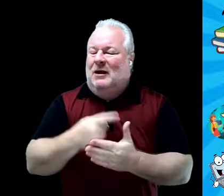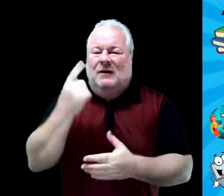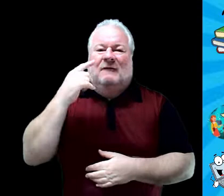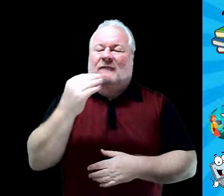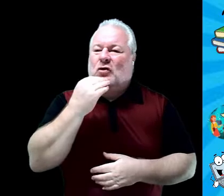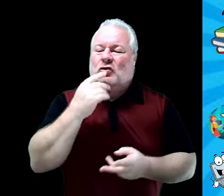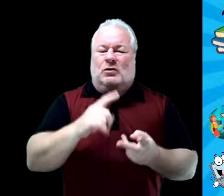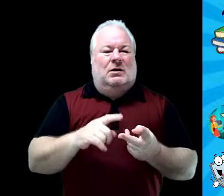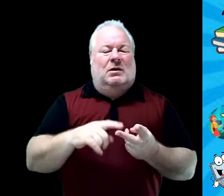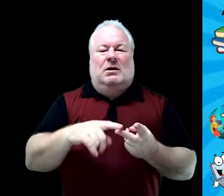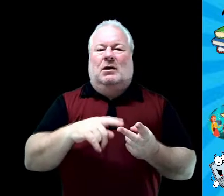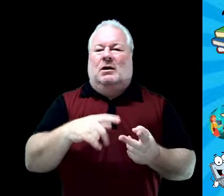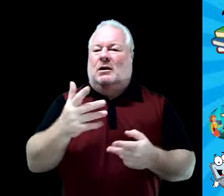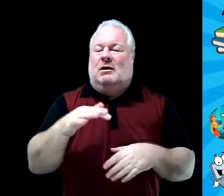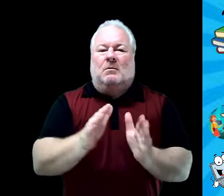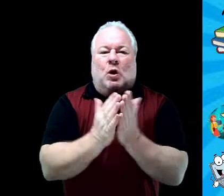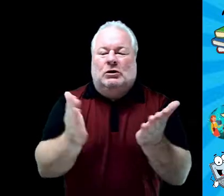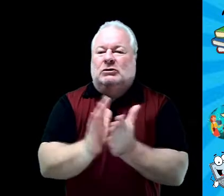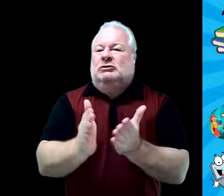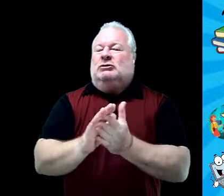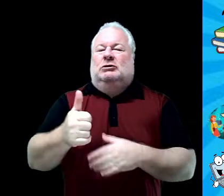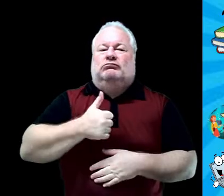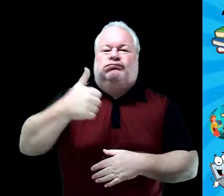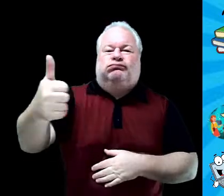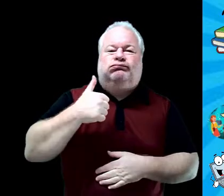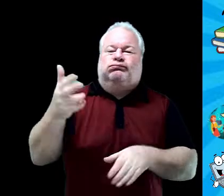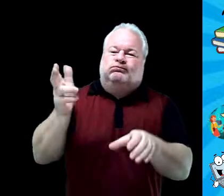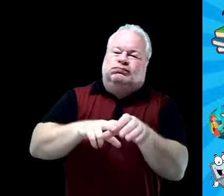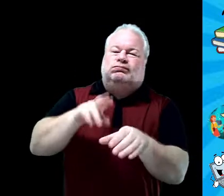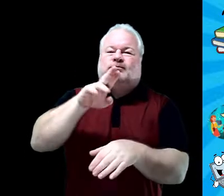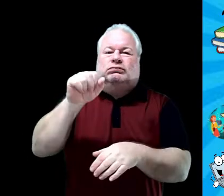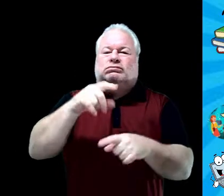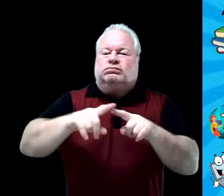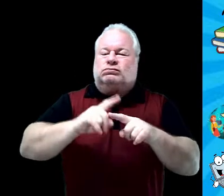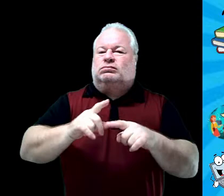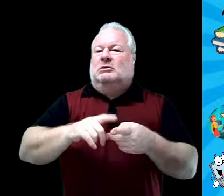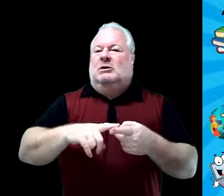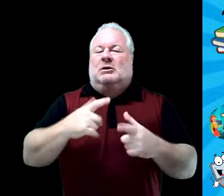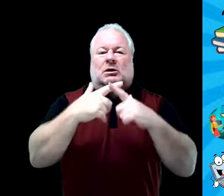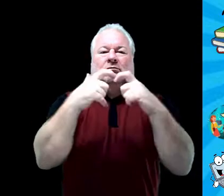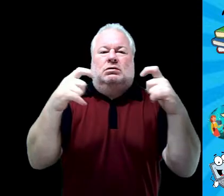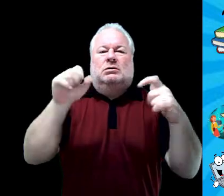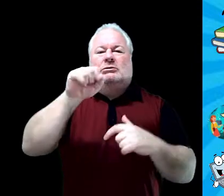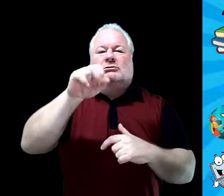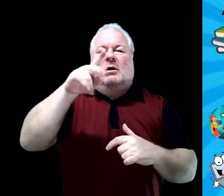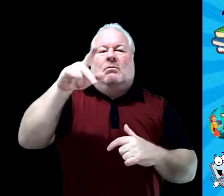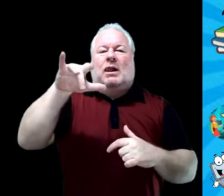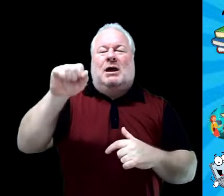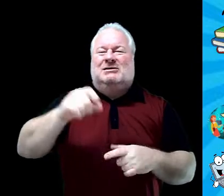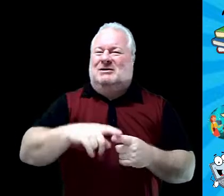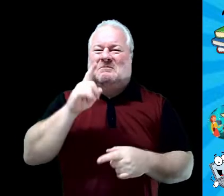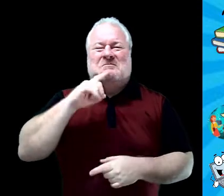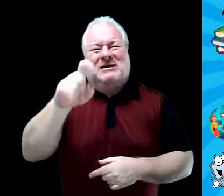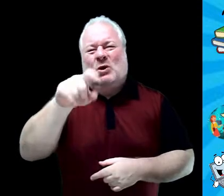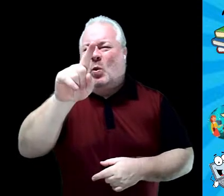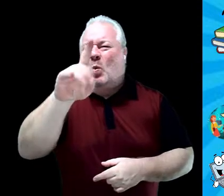textbooks, transportation, supplies, so much. We are trying to have 100%